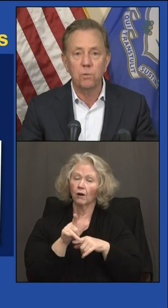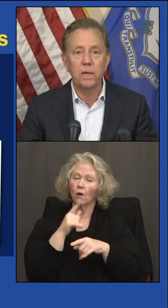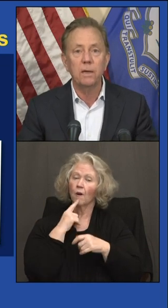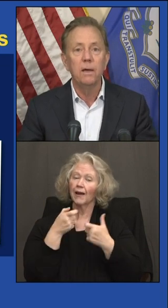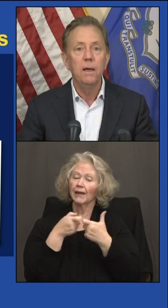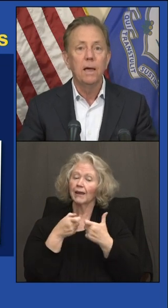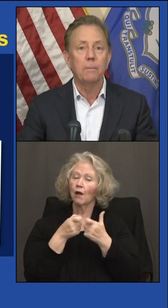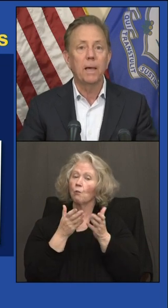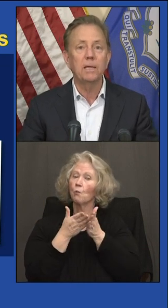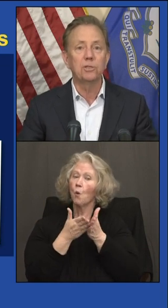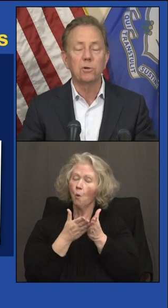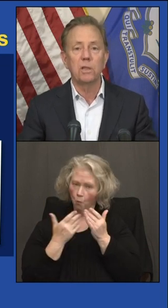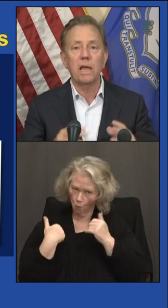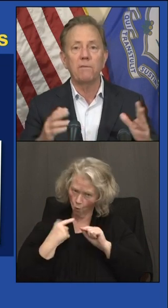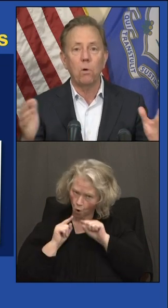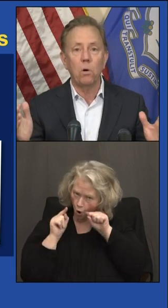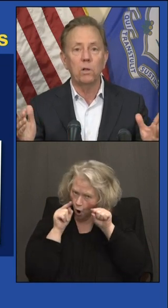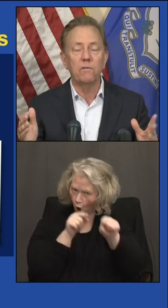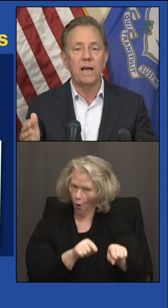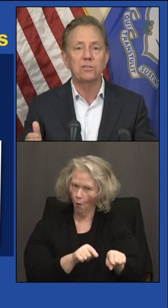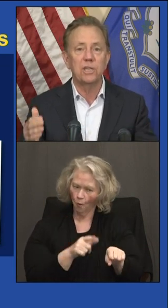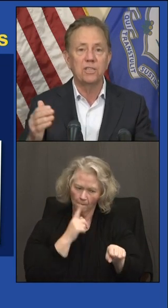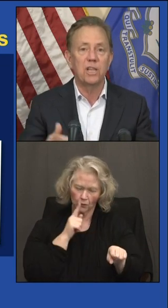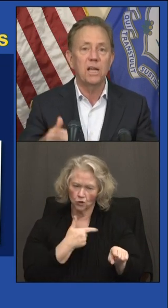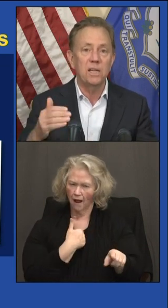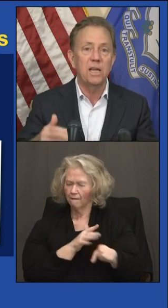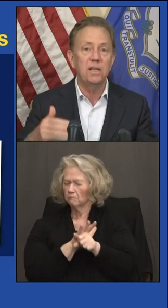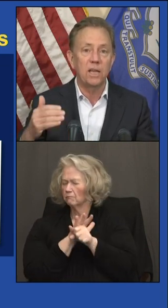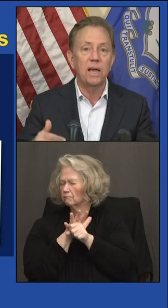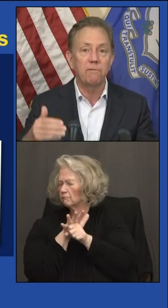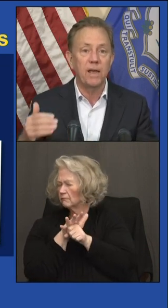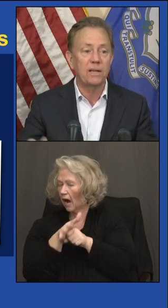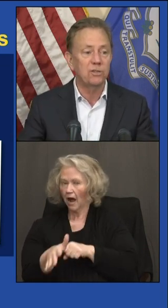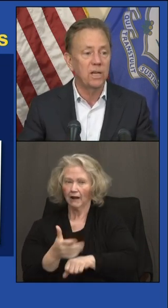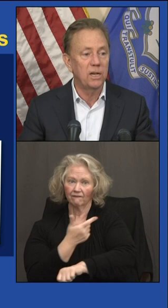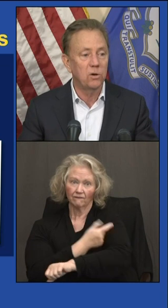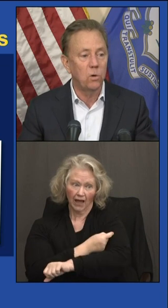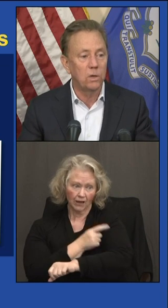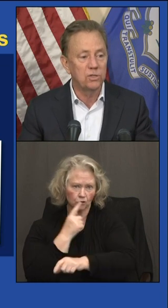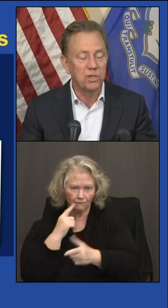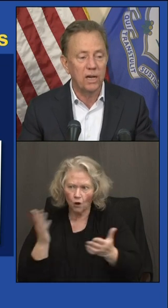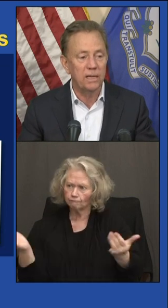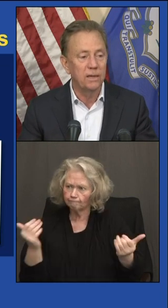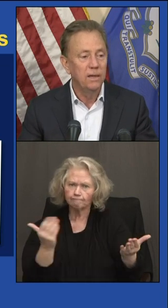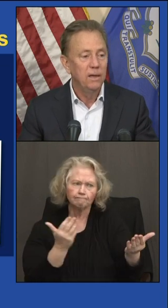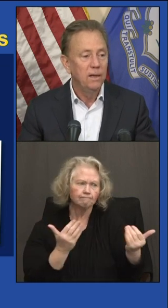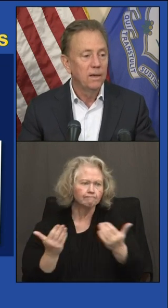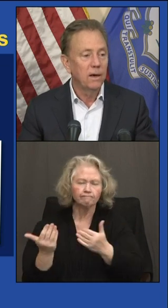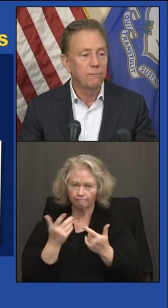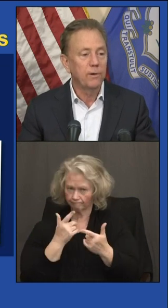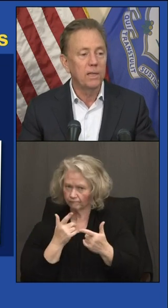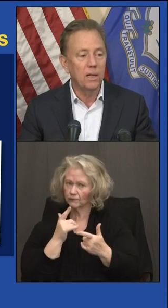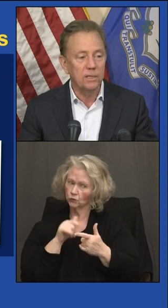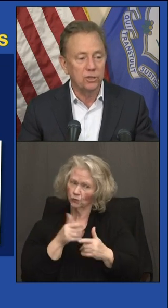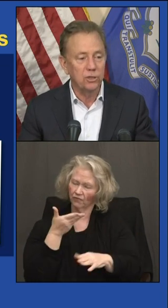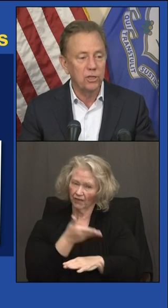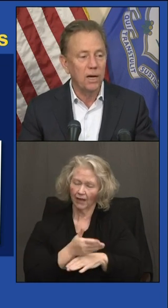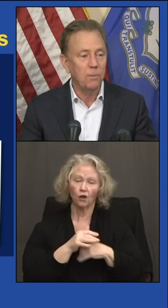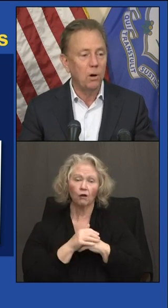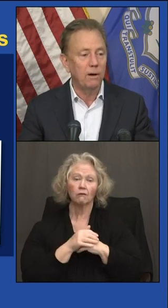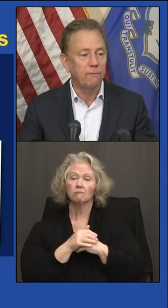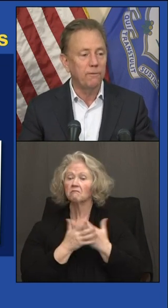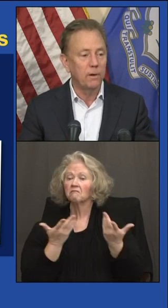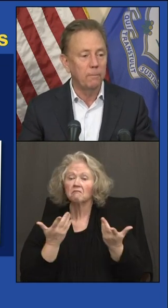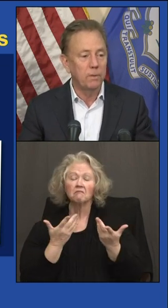next week, and making sure that they have all the vaccines they need to get vaccinated on site. Free lunch.